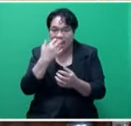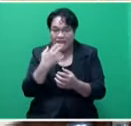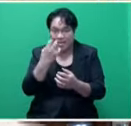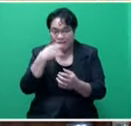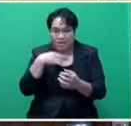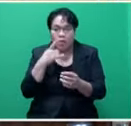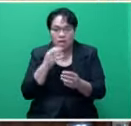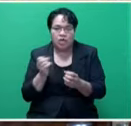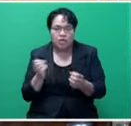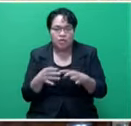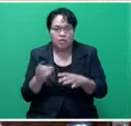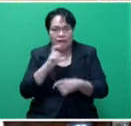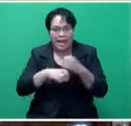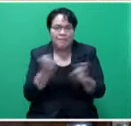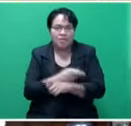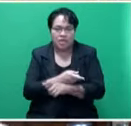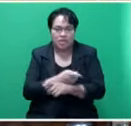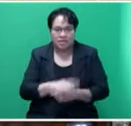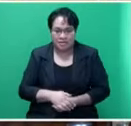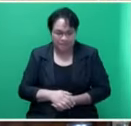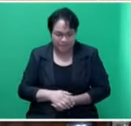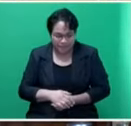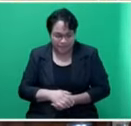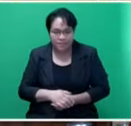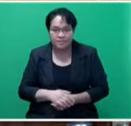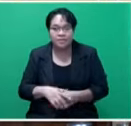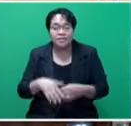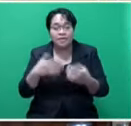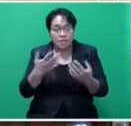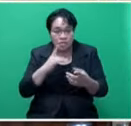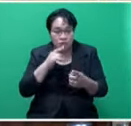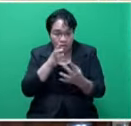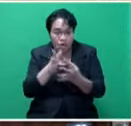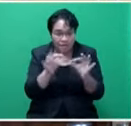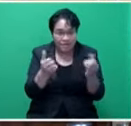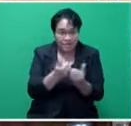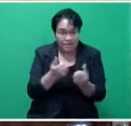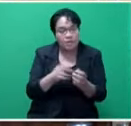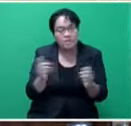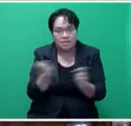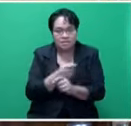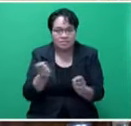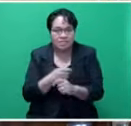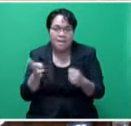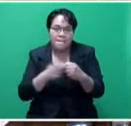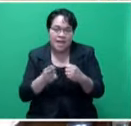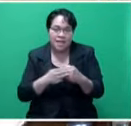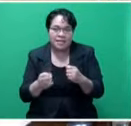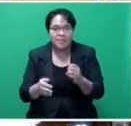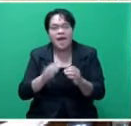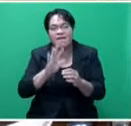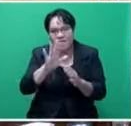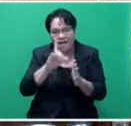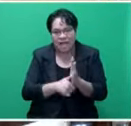climate change. Since entering into force, Mr. Speaker, sir, the Montreal Protocol has been amended five times to reflect the